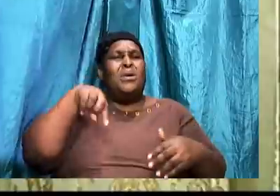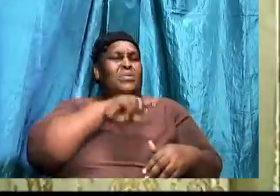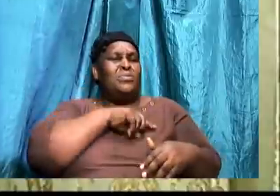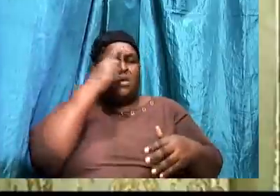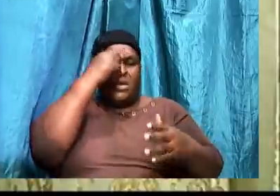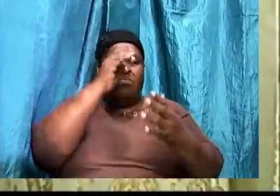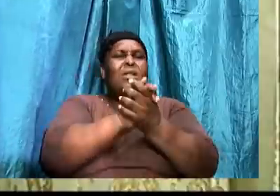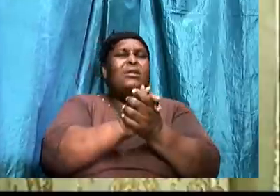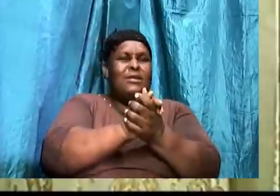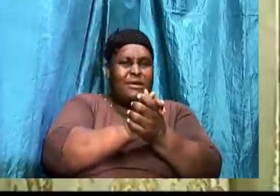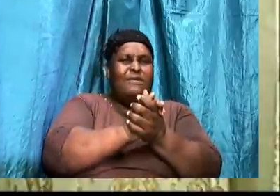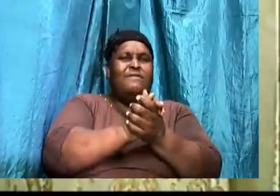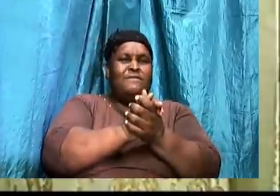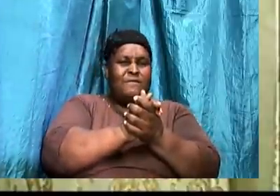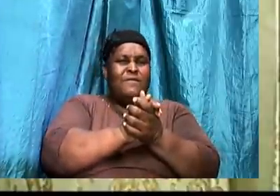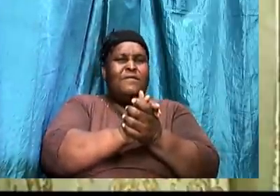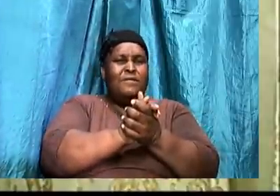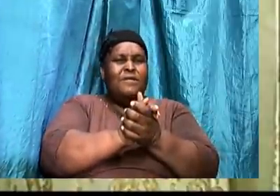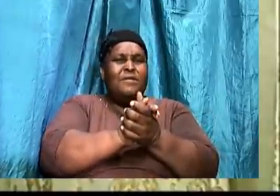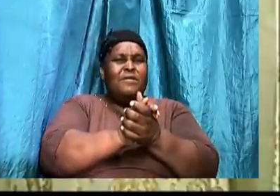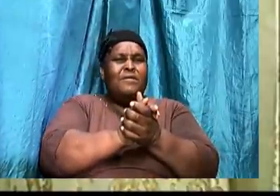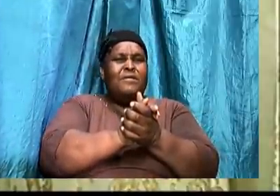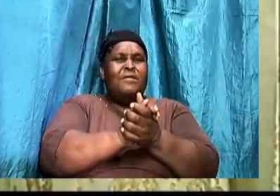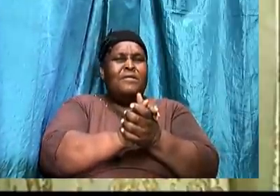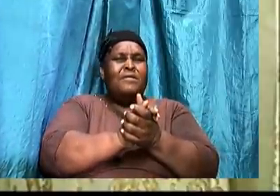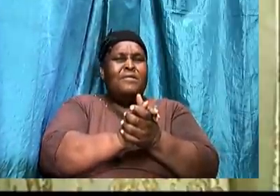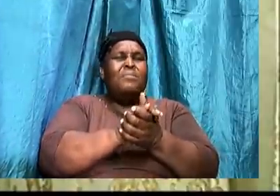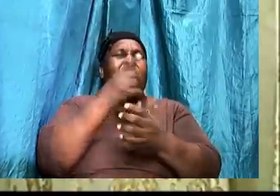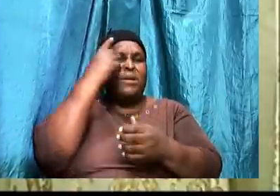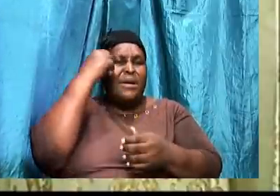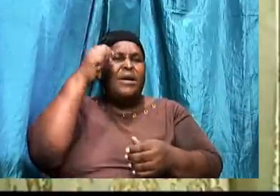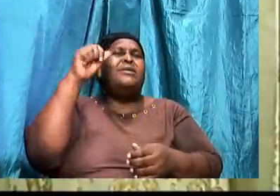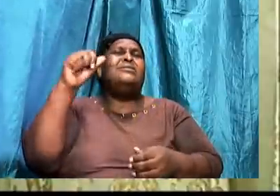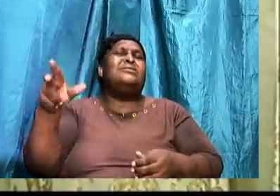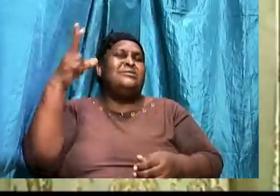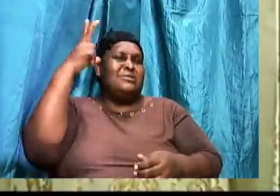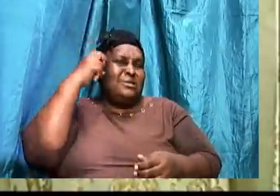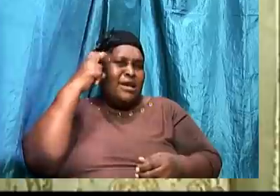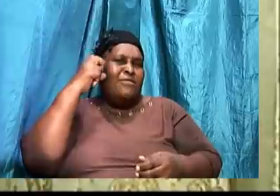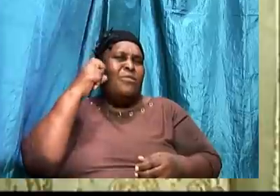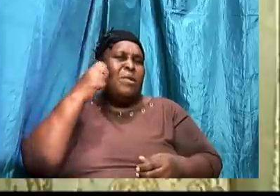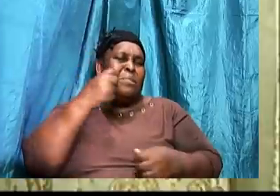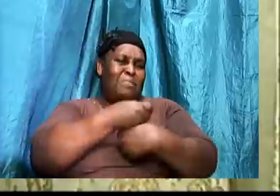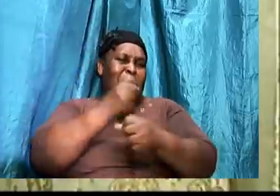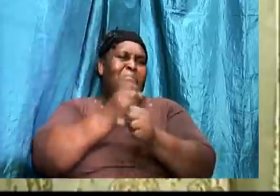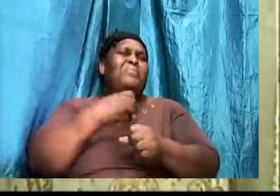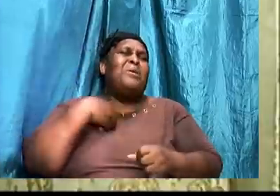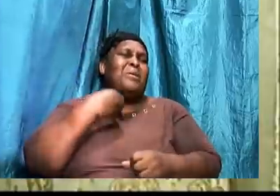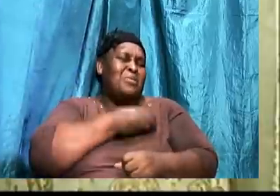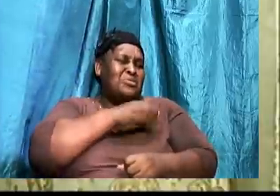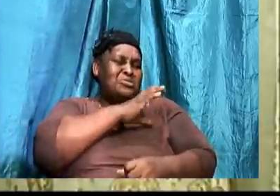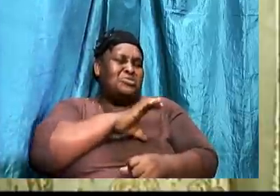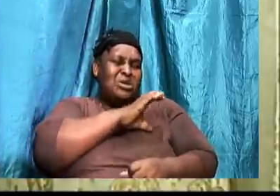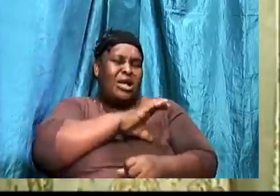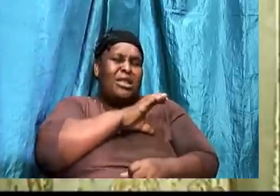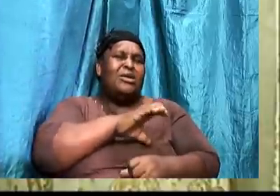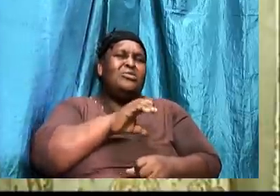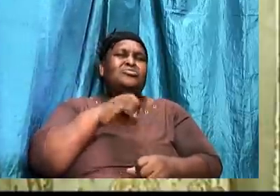Because the adversary will challenge our identity. He did it with Jesus Christ.